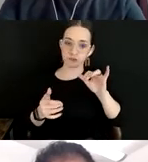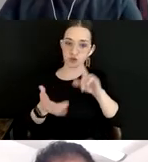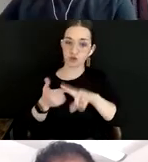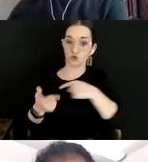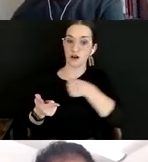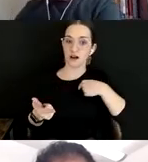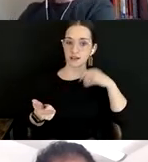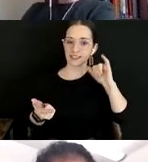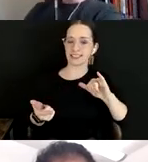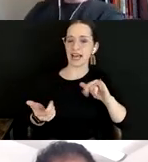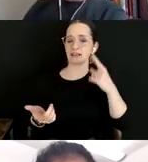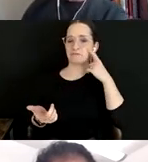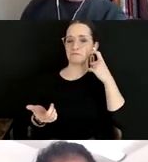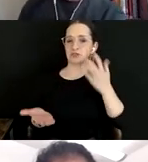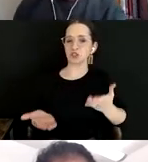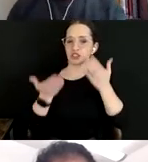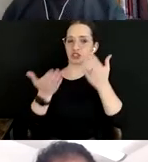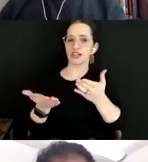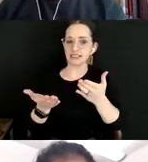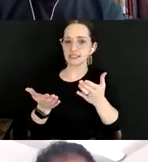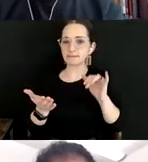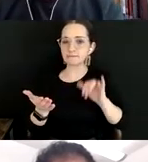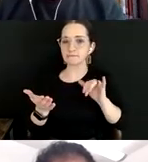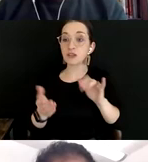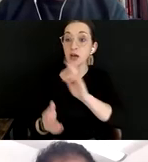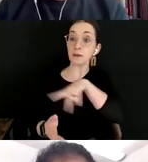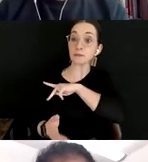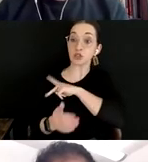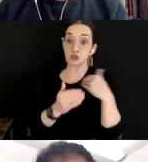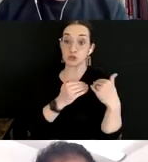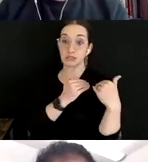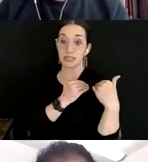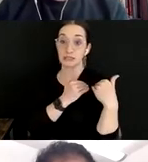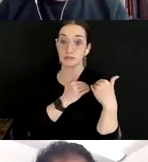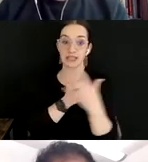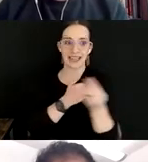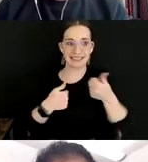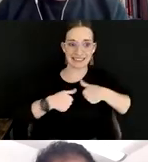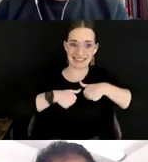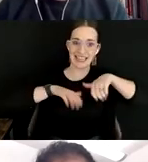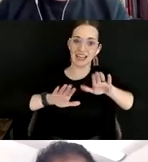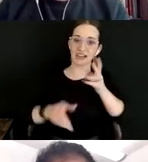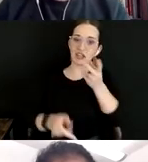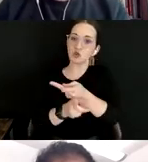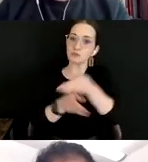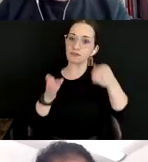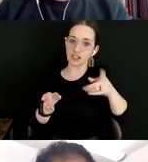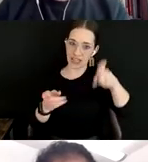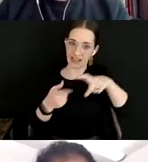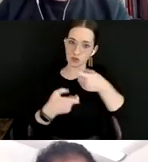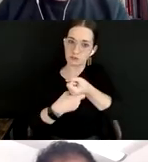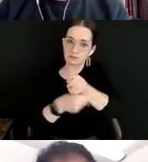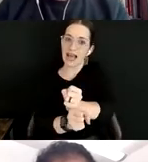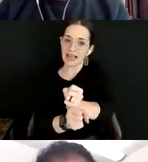keen sense of the personal responsibilities and even sacrifices that supervisors make and the